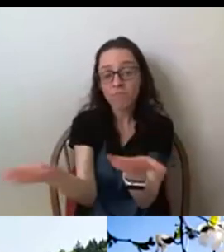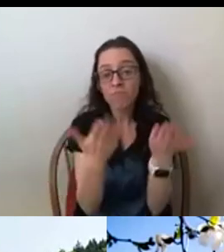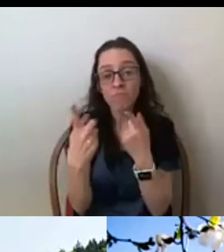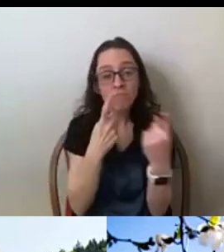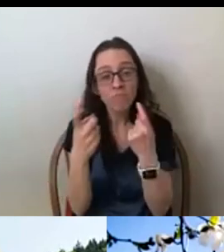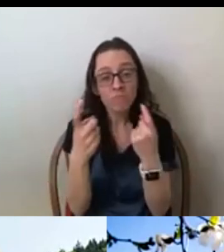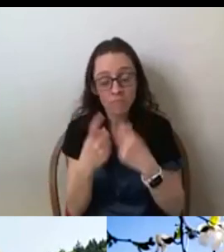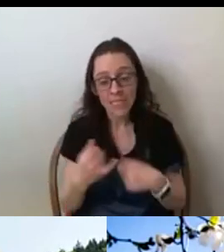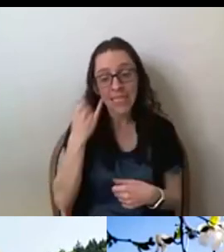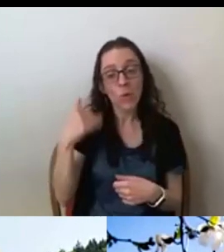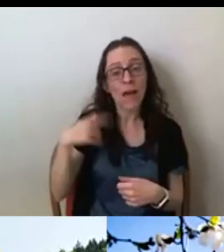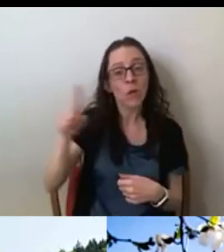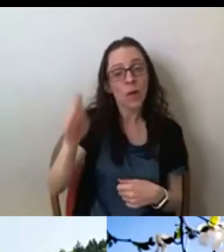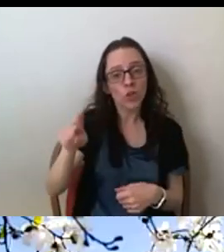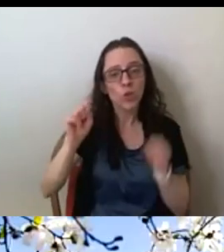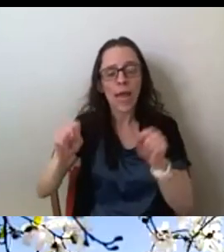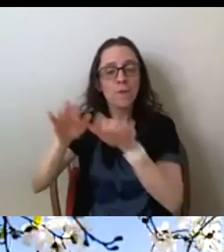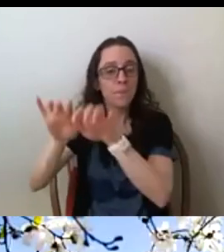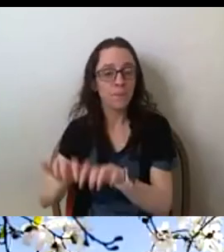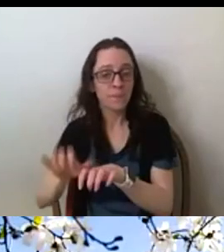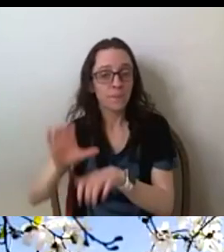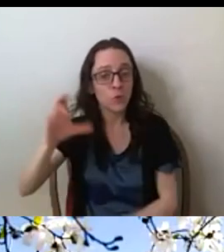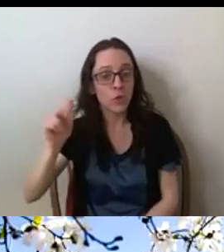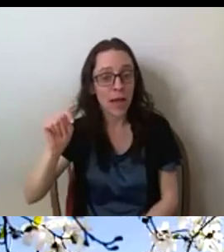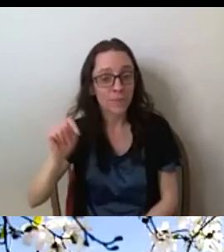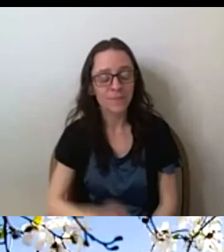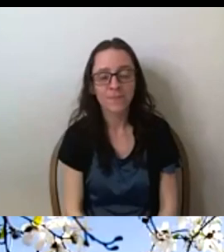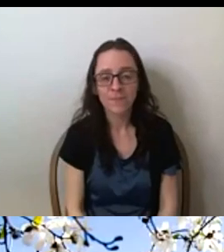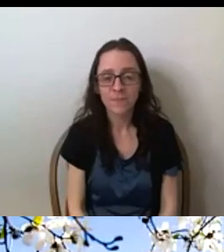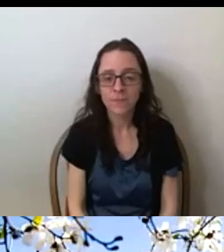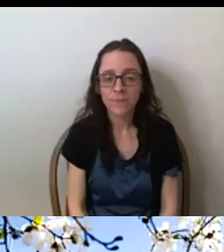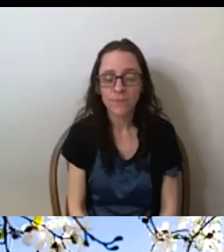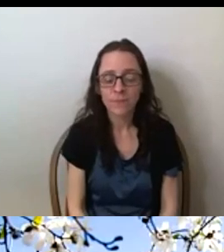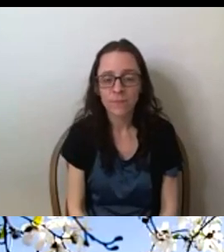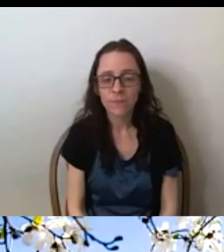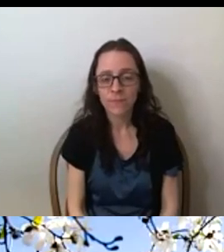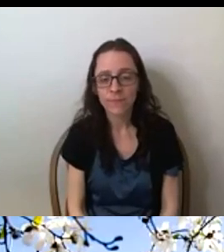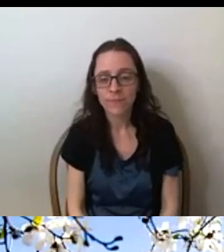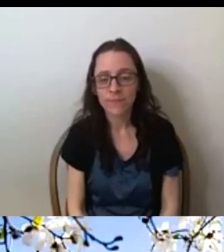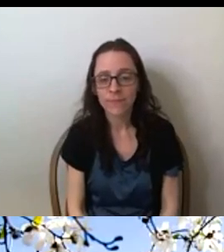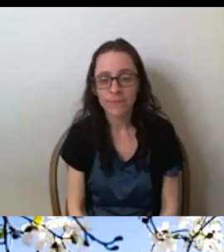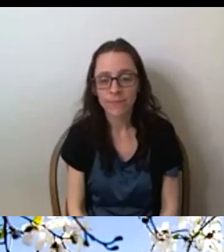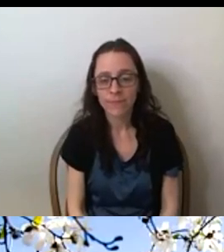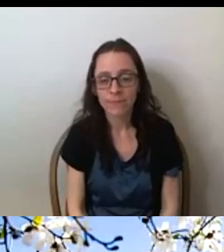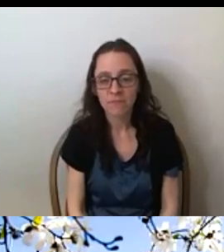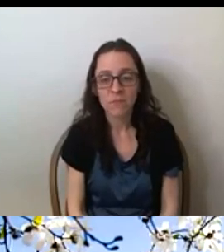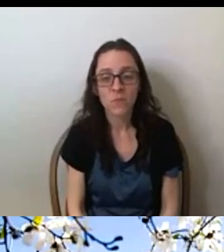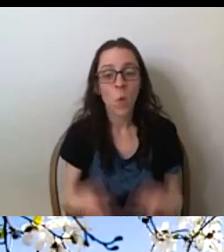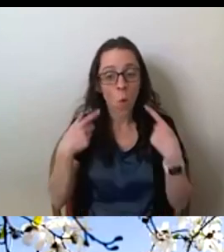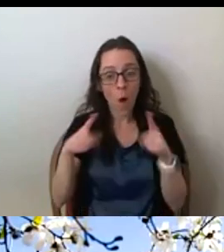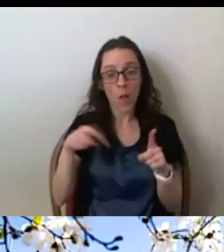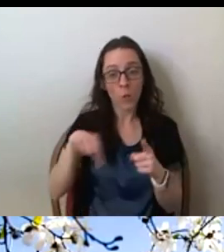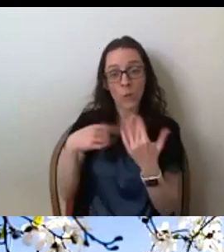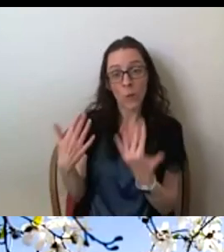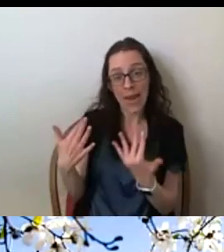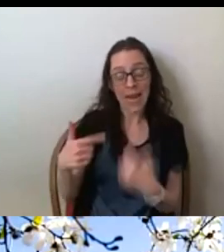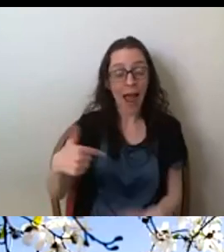into the chat, um, in the meantime, um, I had a question actually, which any